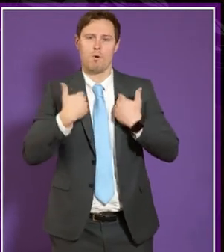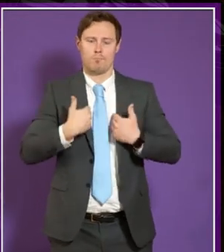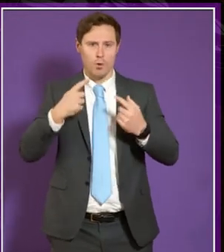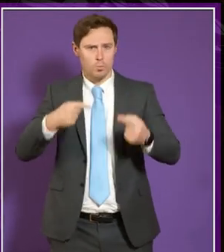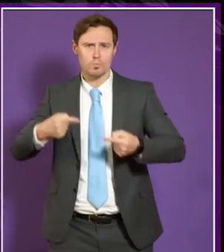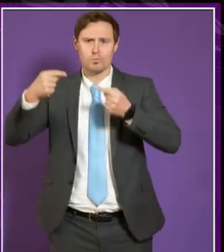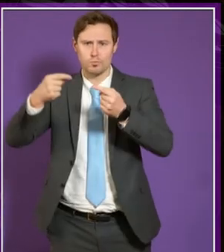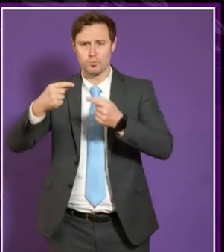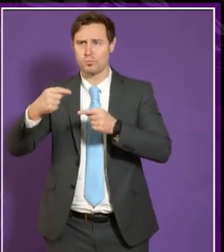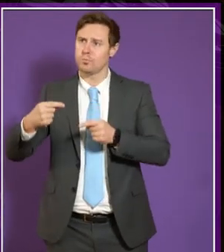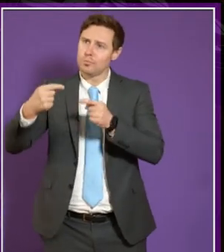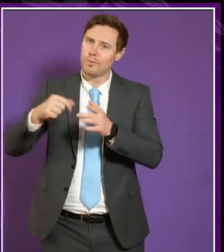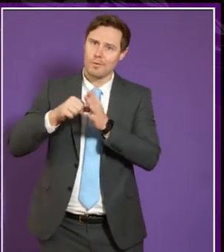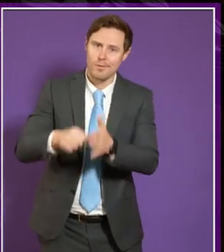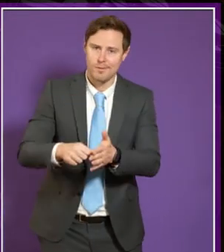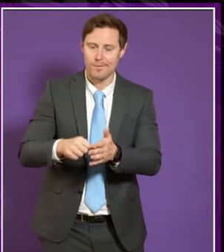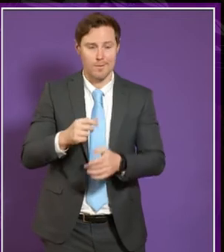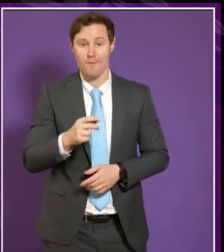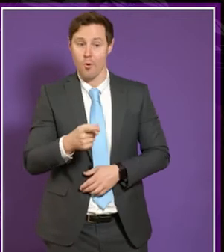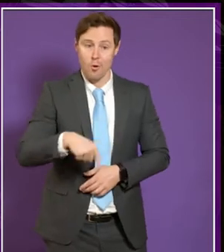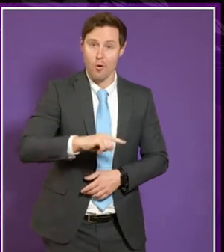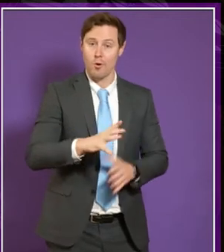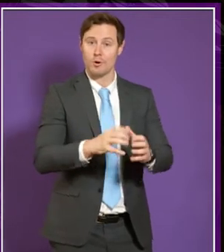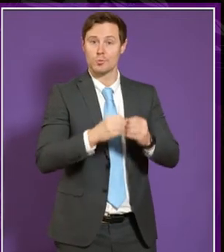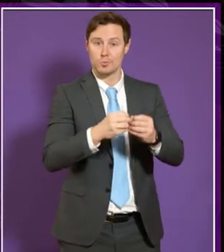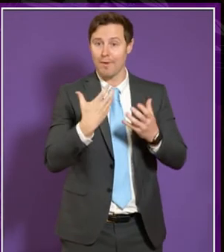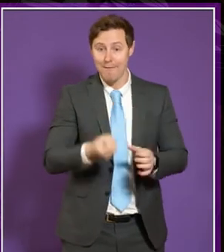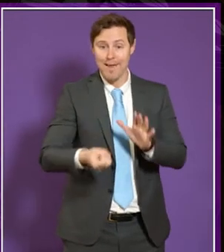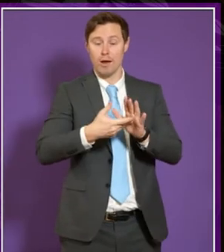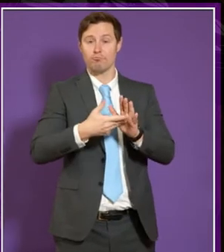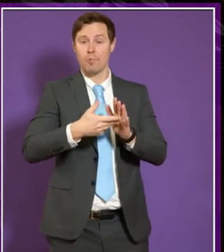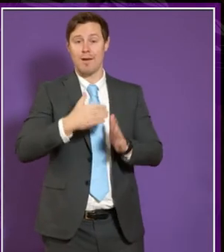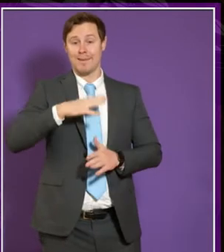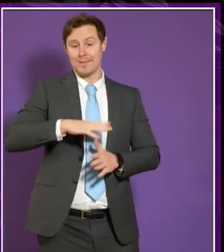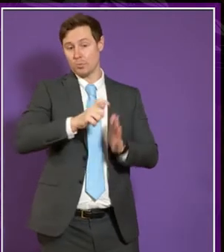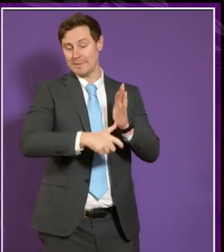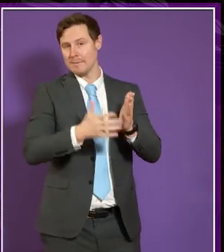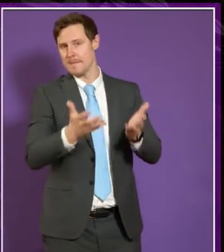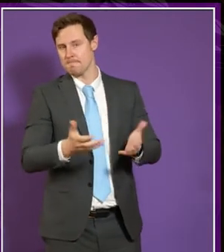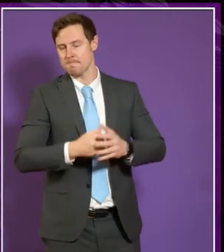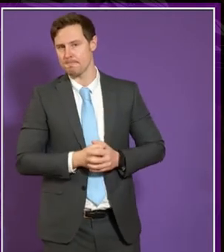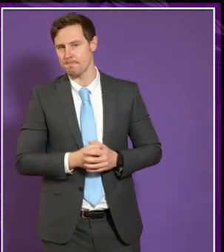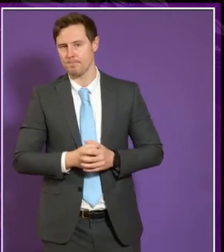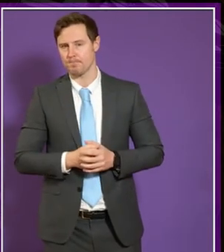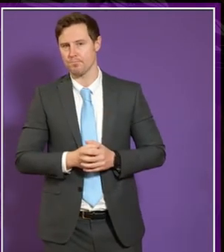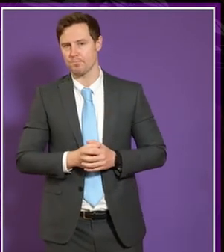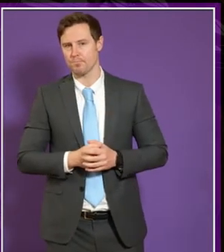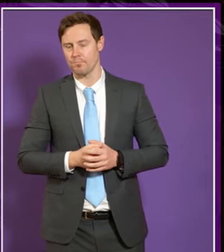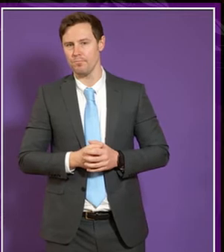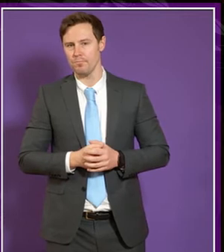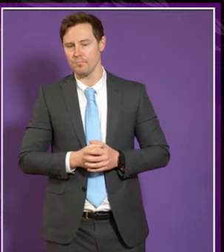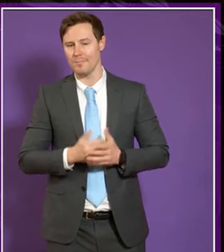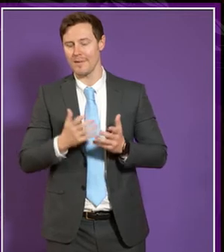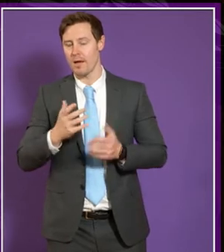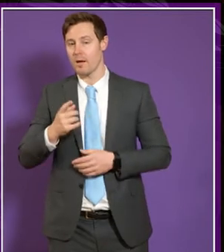challenging for the bulk of students irrespective of whether or not they have additional needs or disabilities so it's kind of making